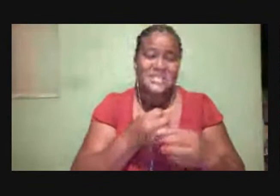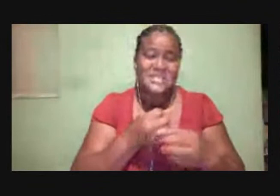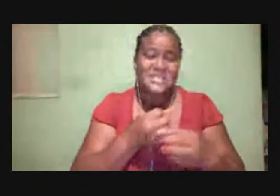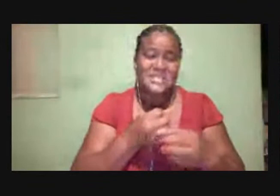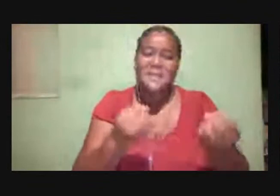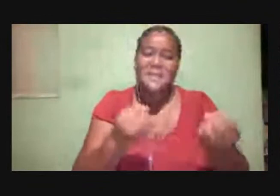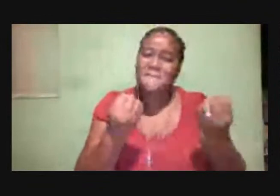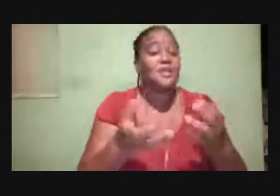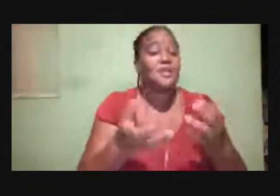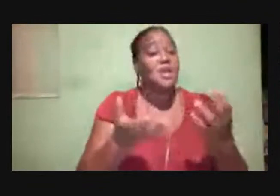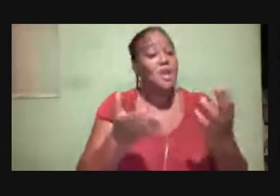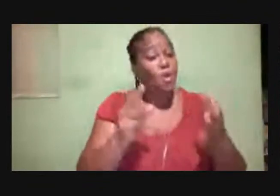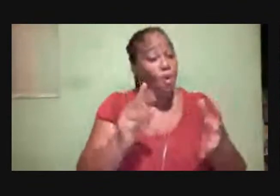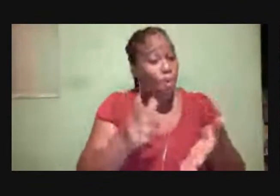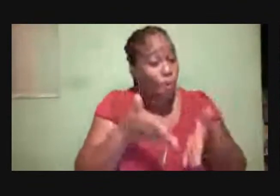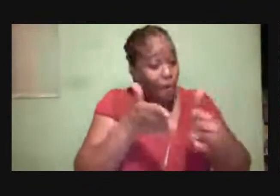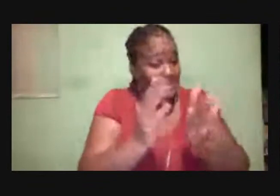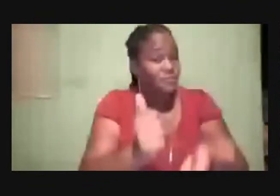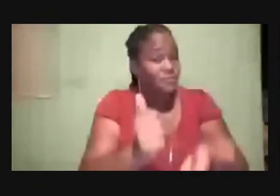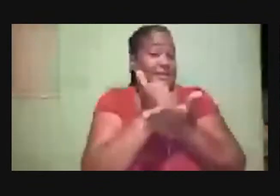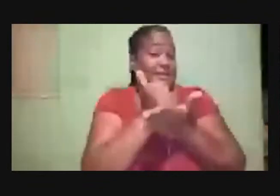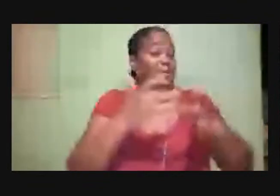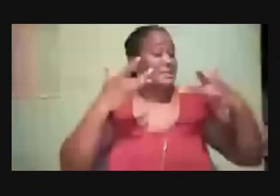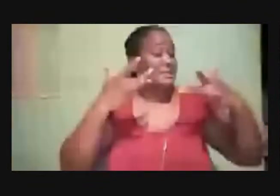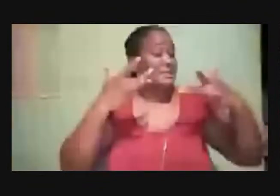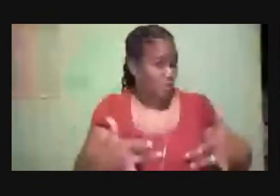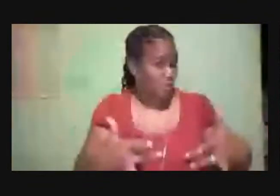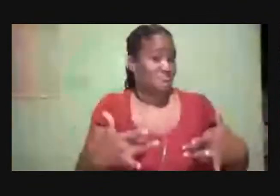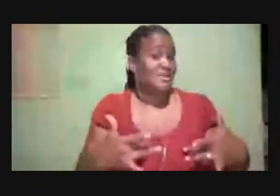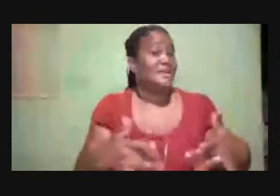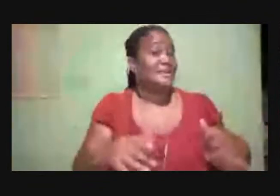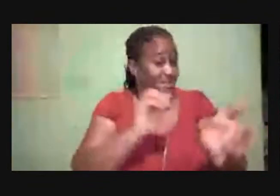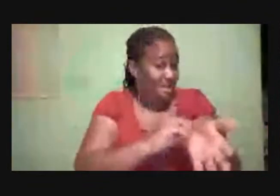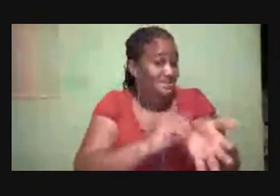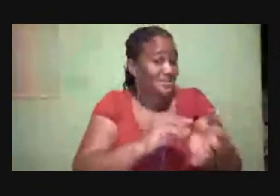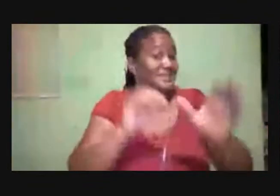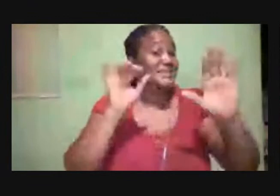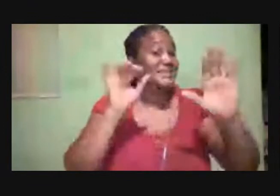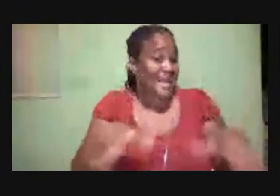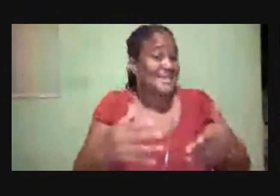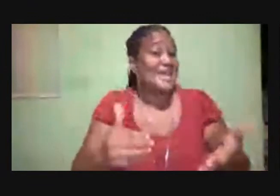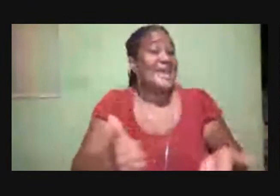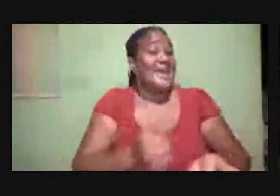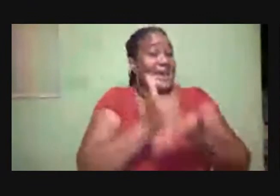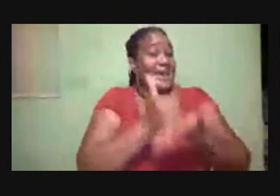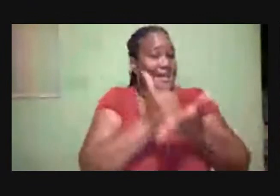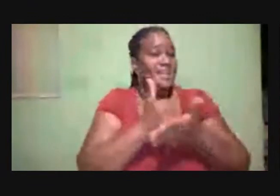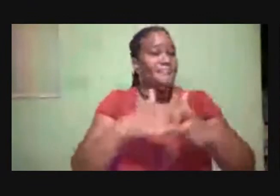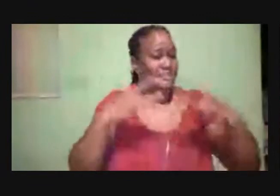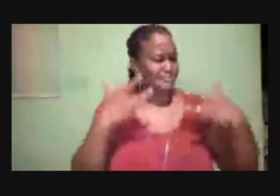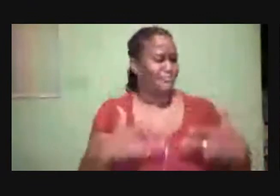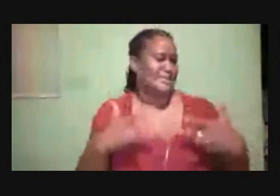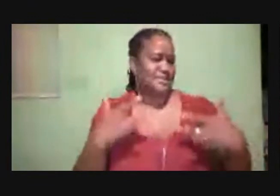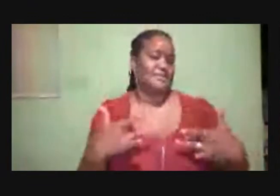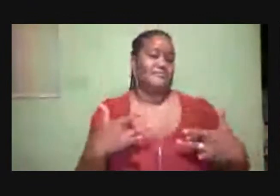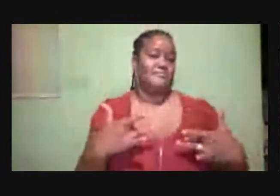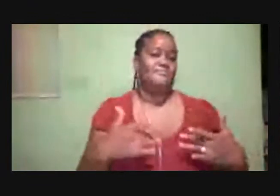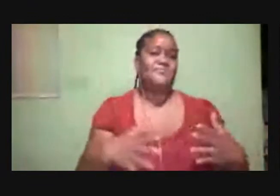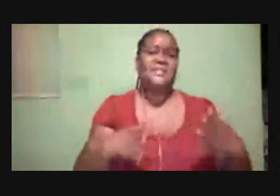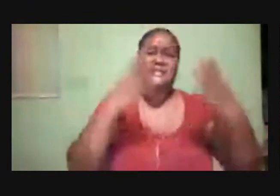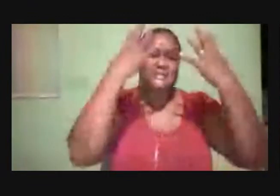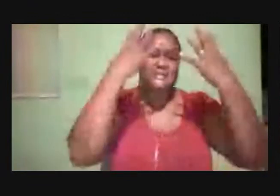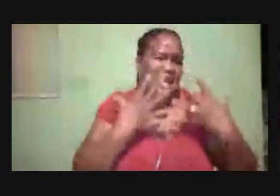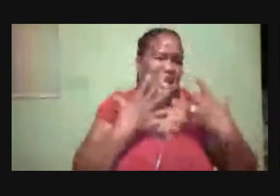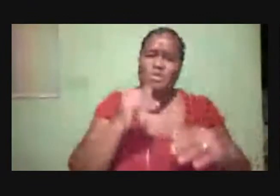For Depression Many Effective Treatments That are Out there But sadly Some Are unable To make